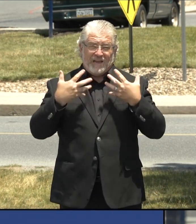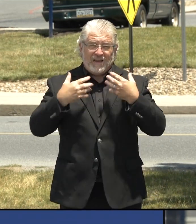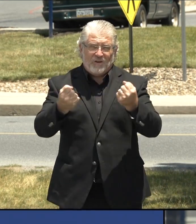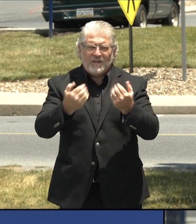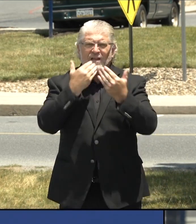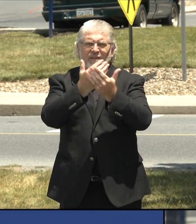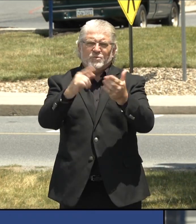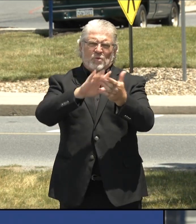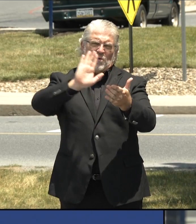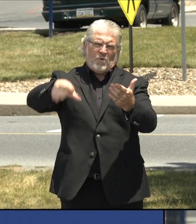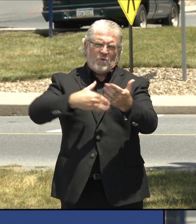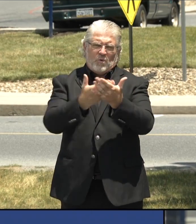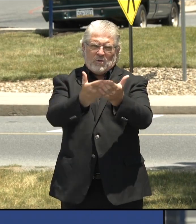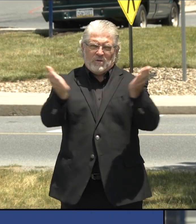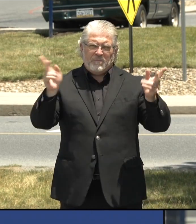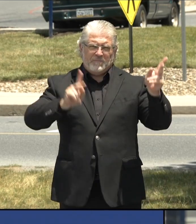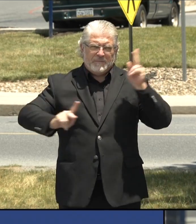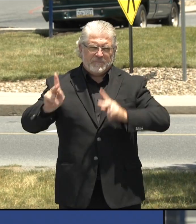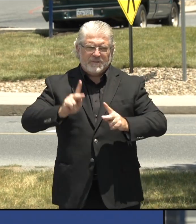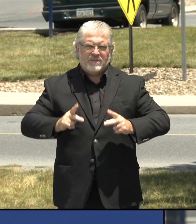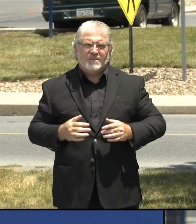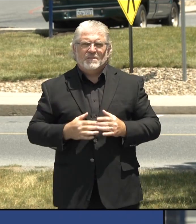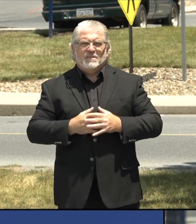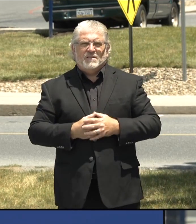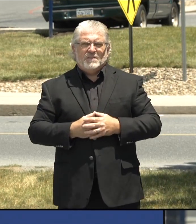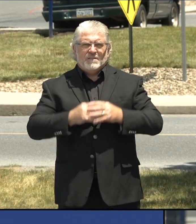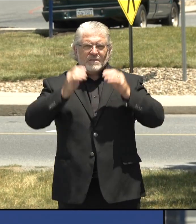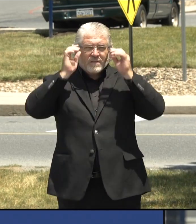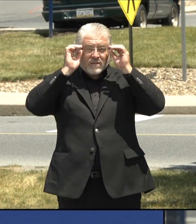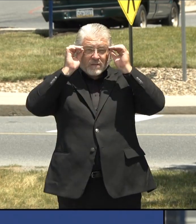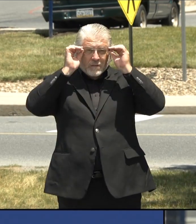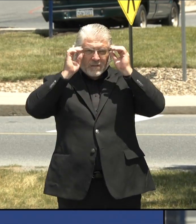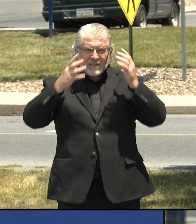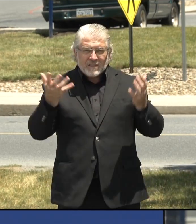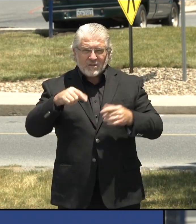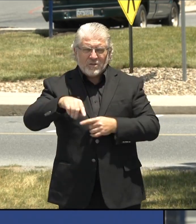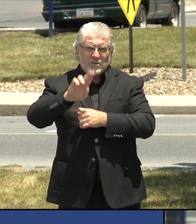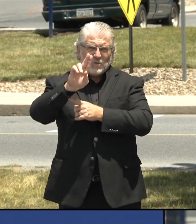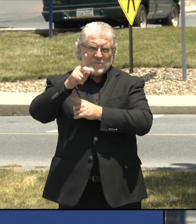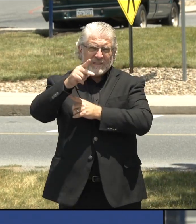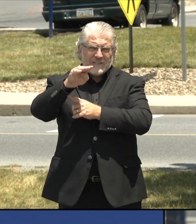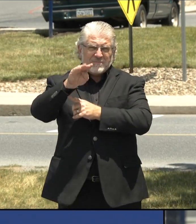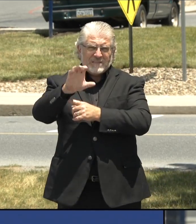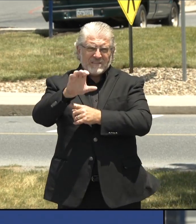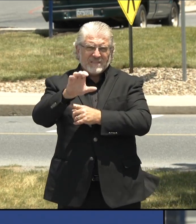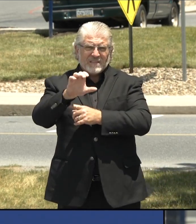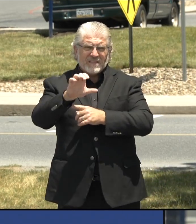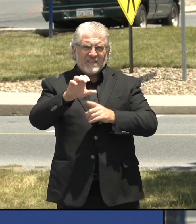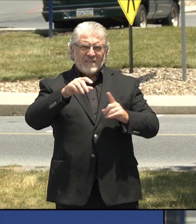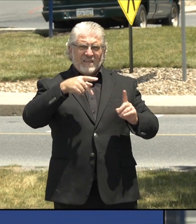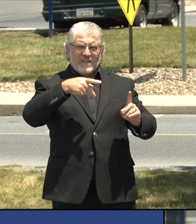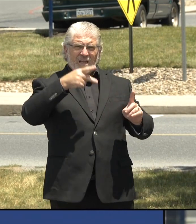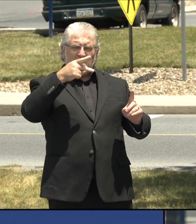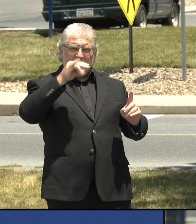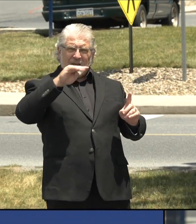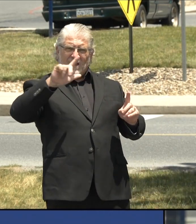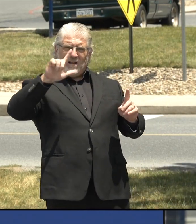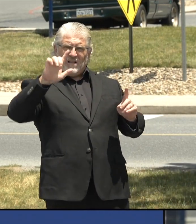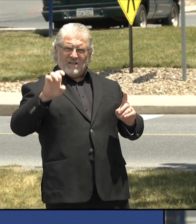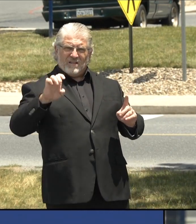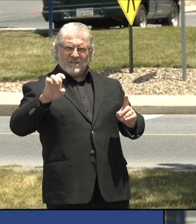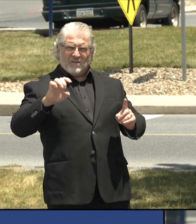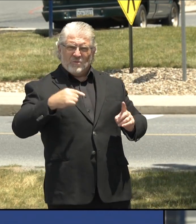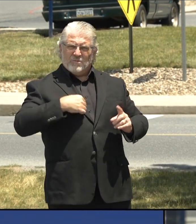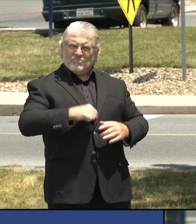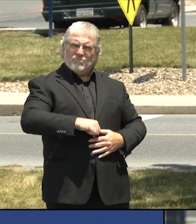We are particularly proud here at UPMC Pinnacle to be part of the UPMC system. We're part of a system that's